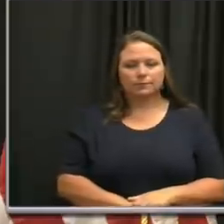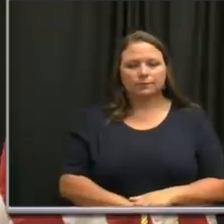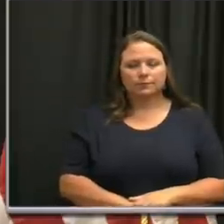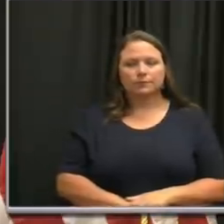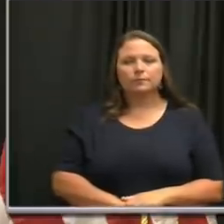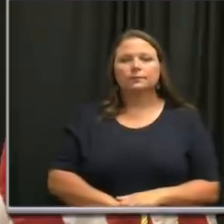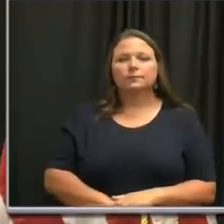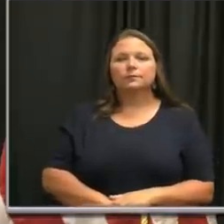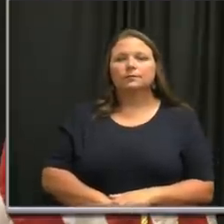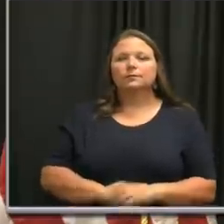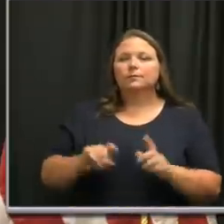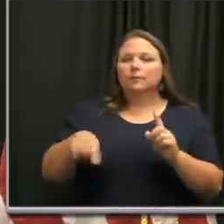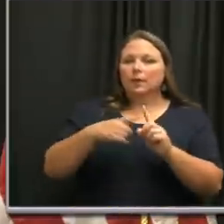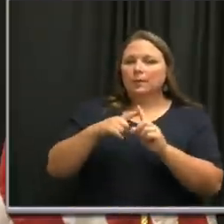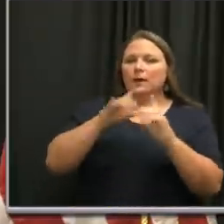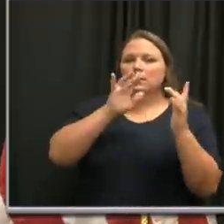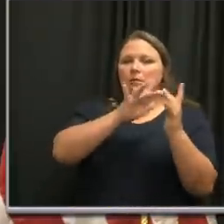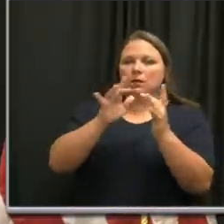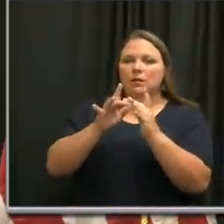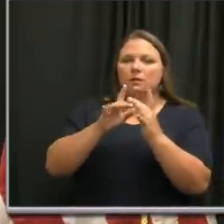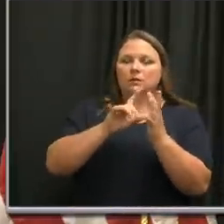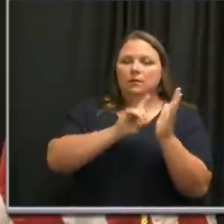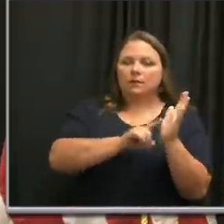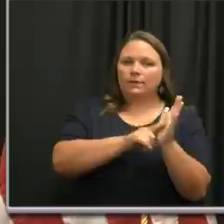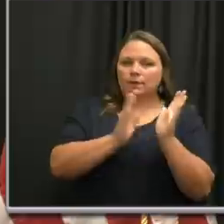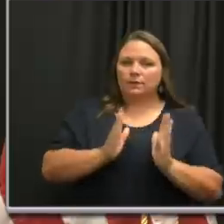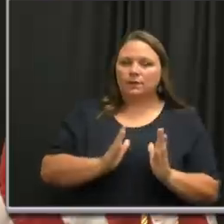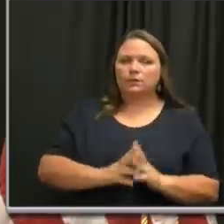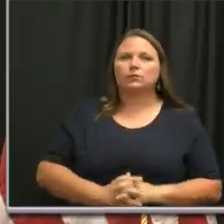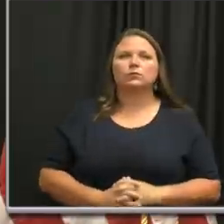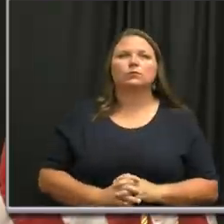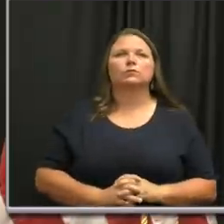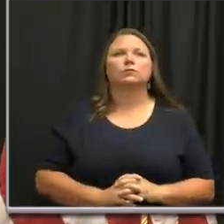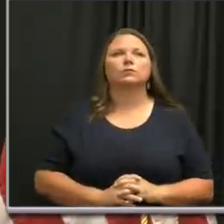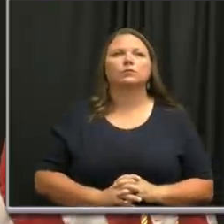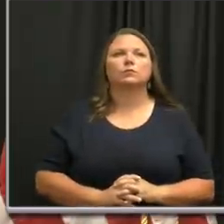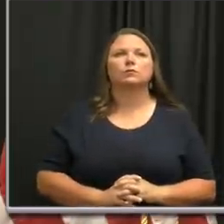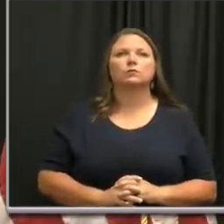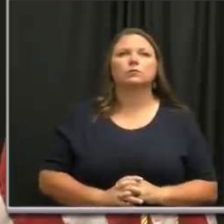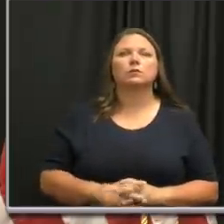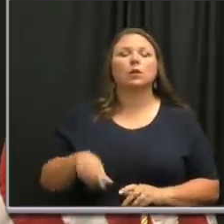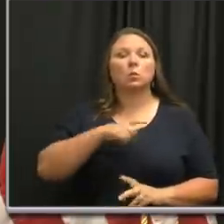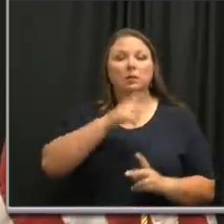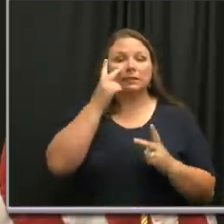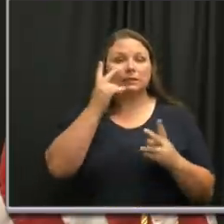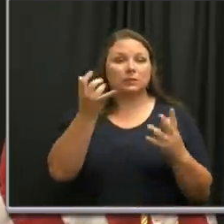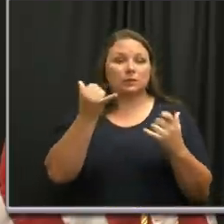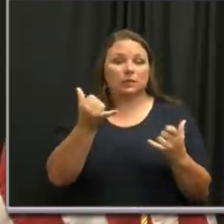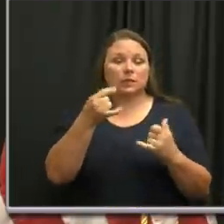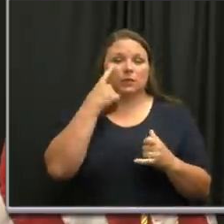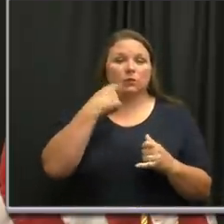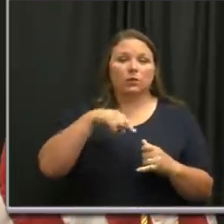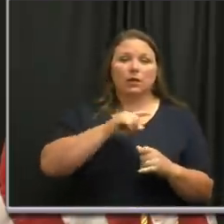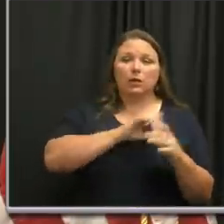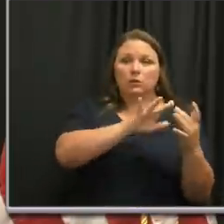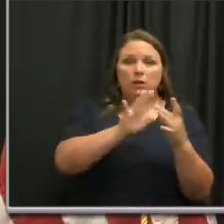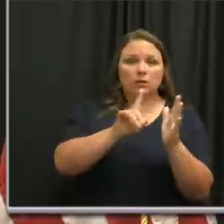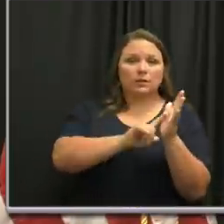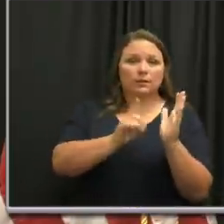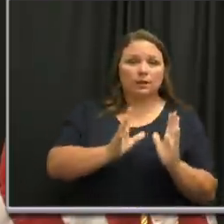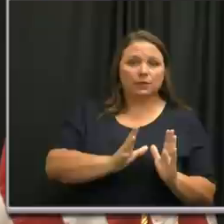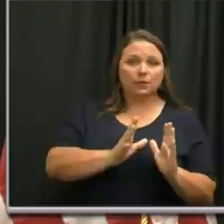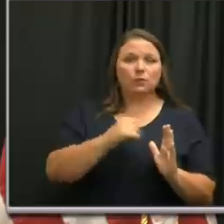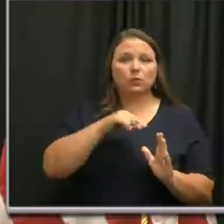In regards to contact tracing, the standard that we're seeing right now for our contact tracers or,